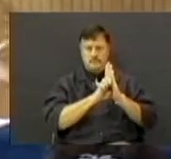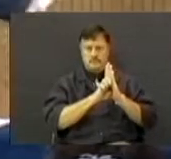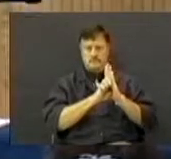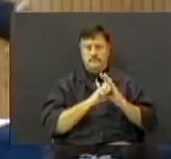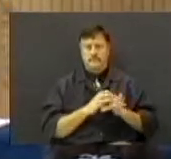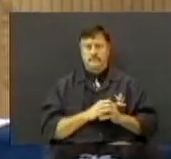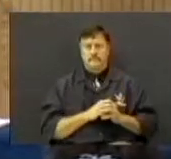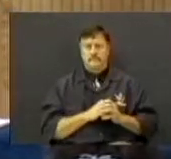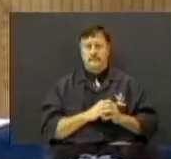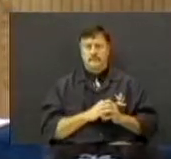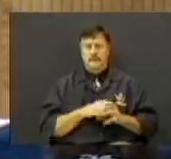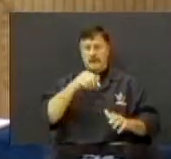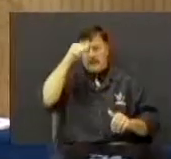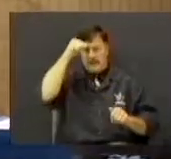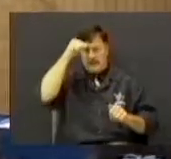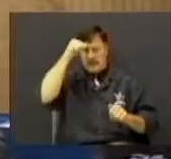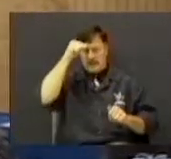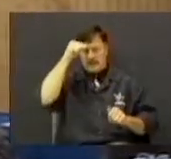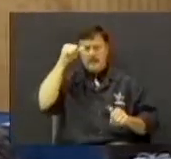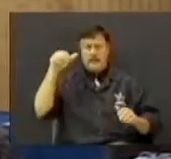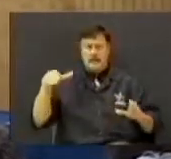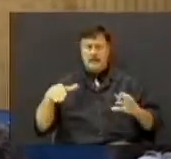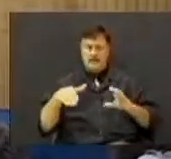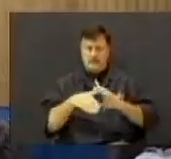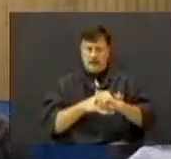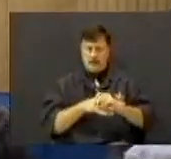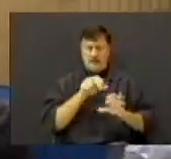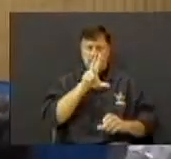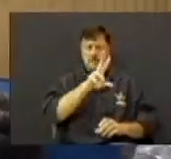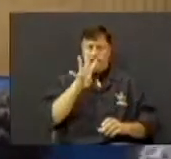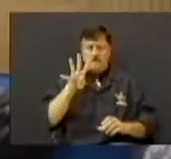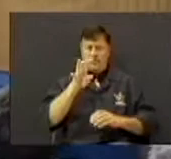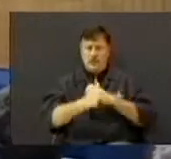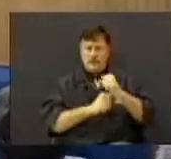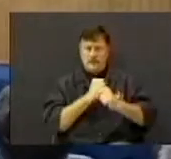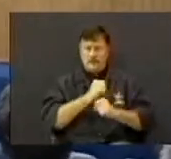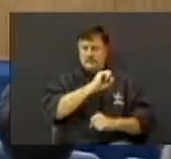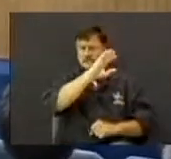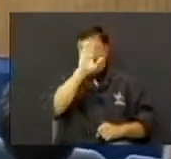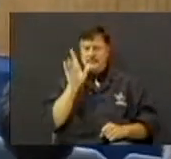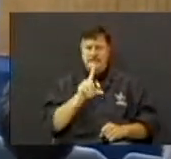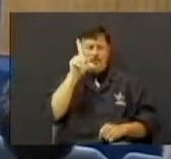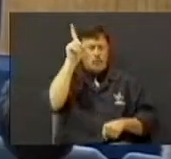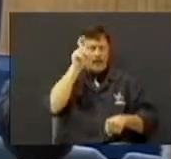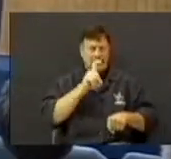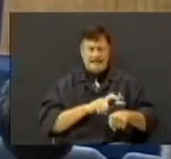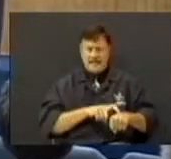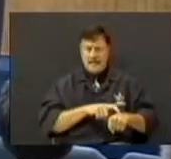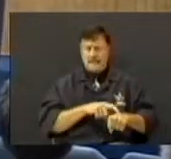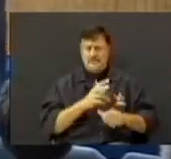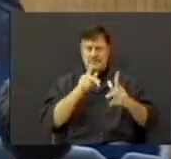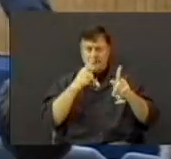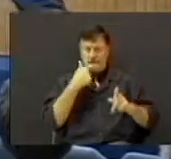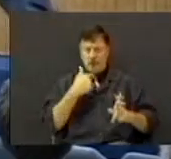I've never in 34 years had anybody one time say, boy, your wife, she's dressing like a heathen.